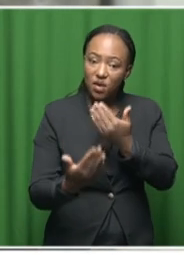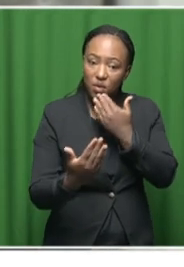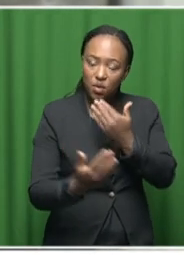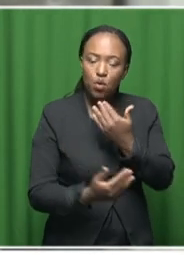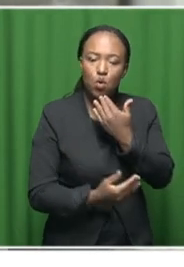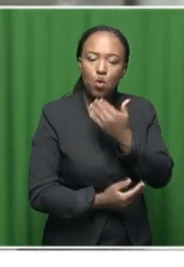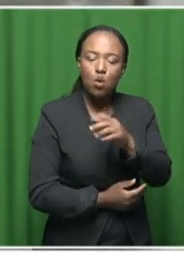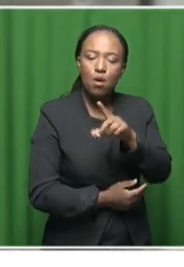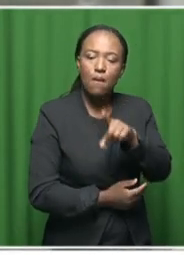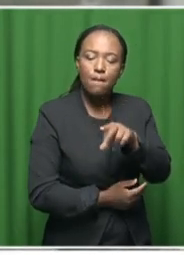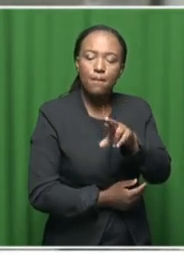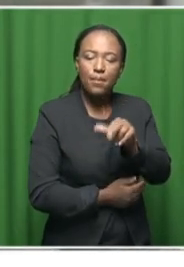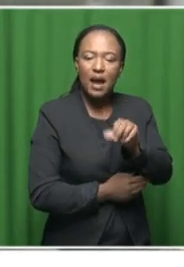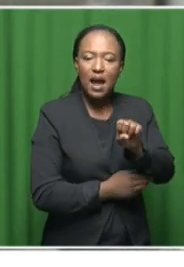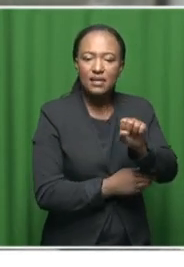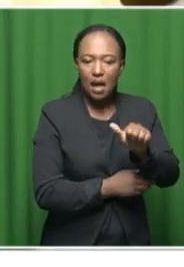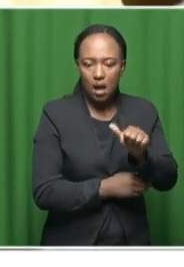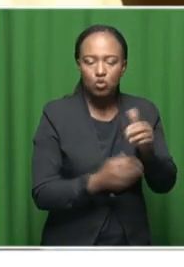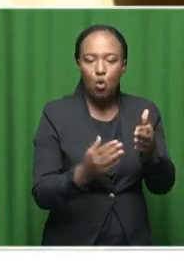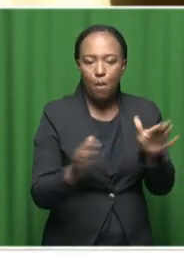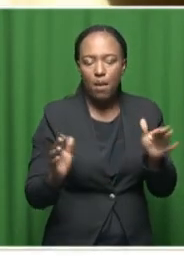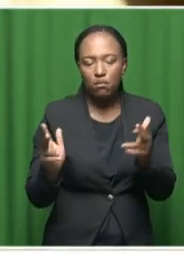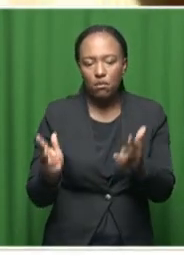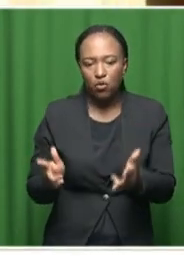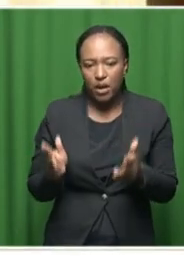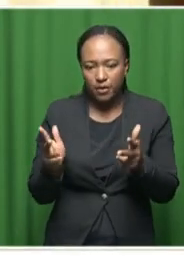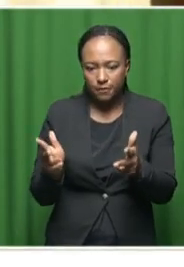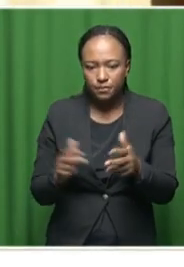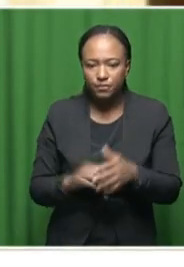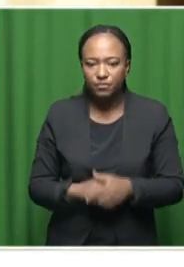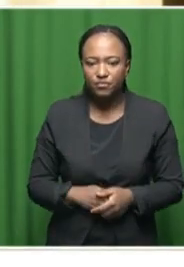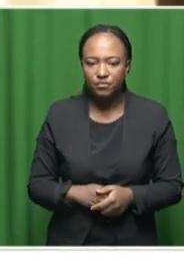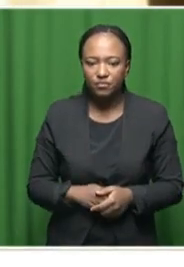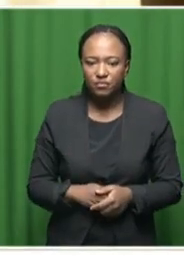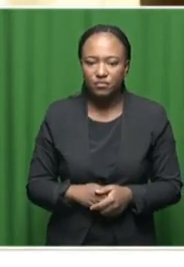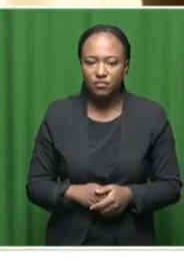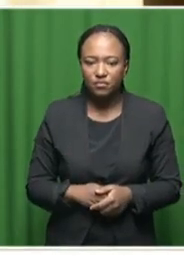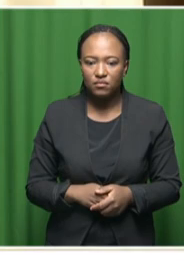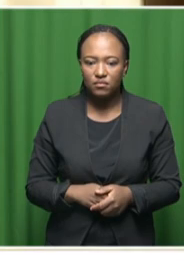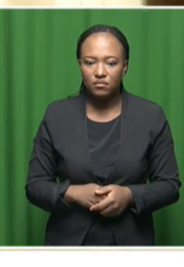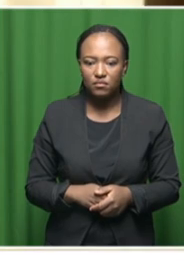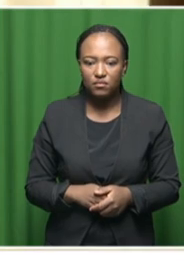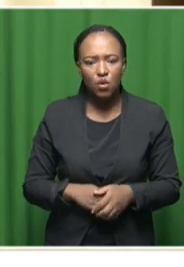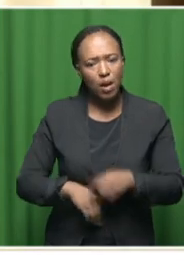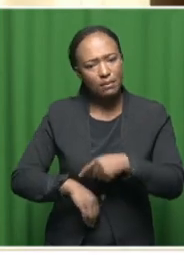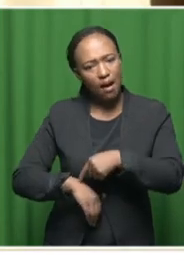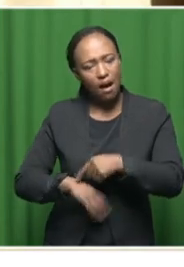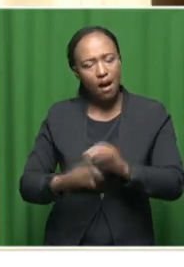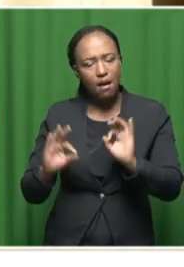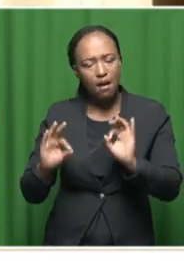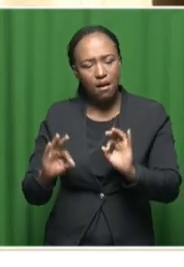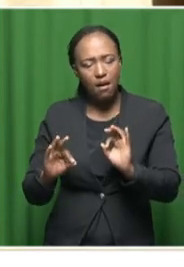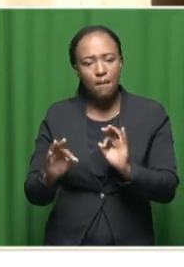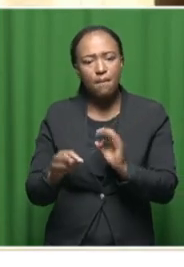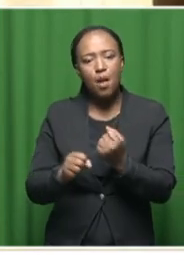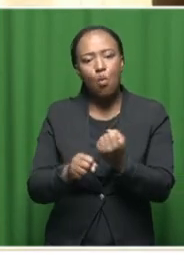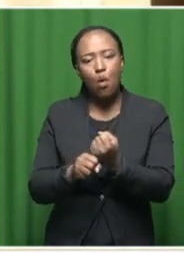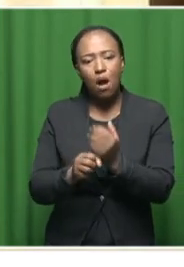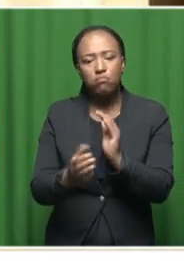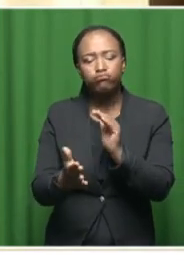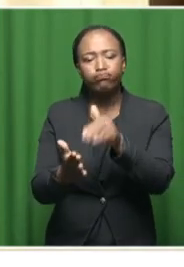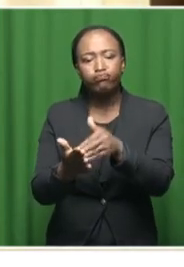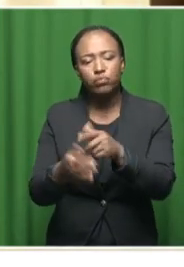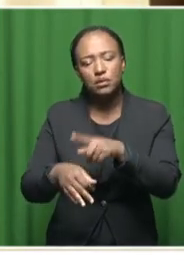for opening the line for us. It didn't even need it to be early because the train was on time and I got to walk on time